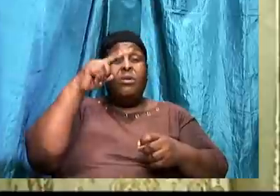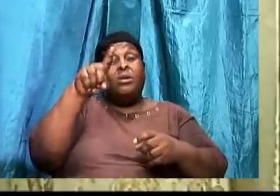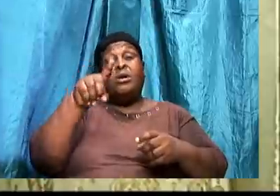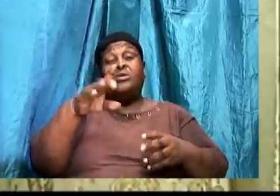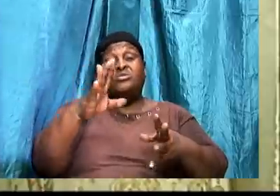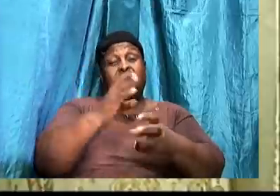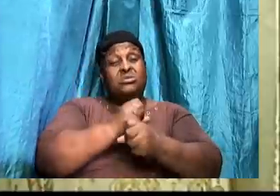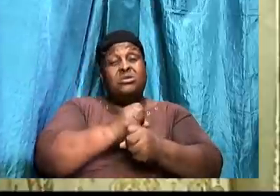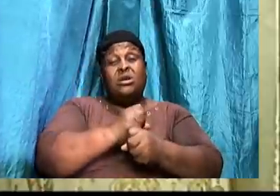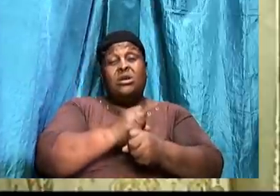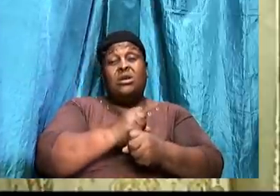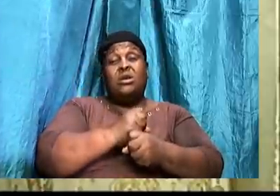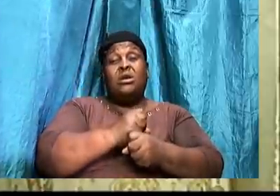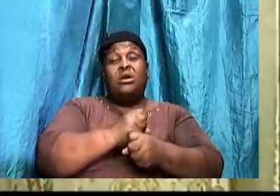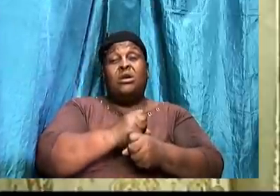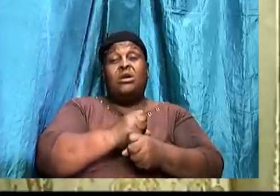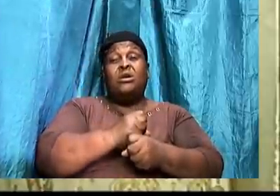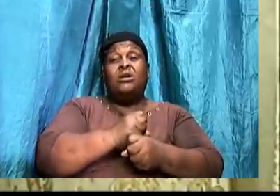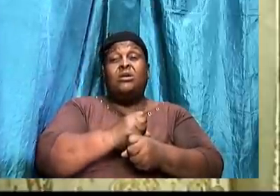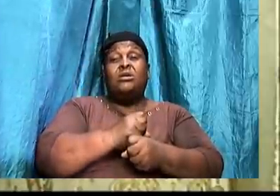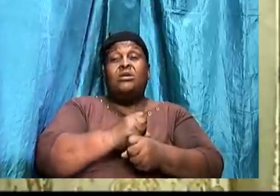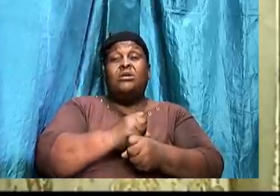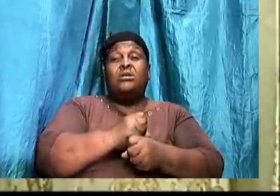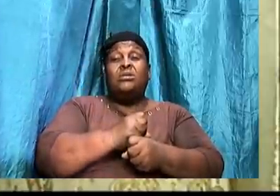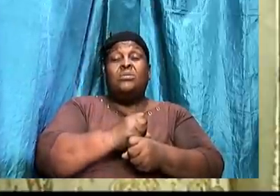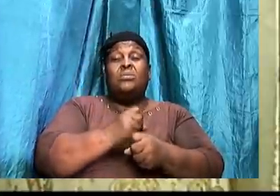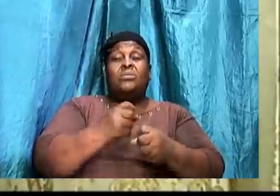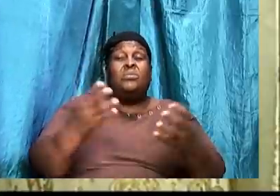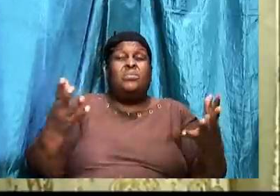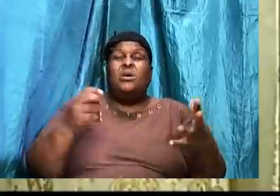does not belong to you. And the thief. the same thing.